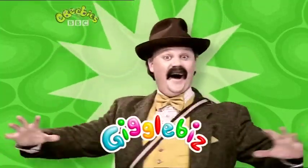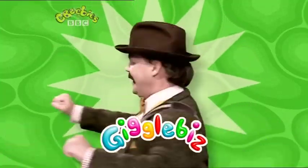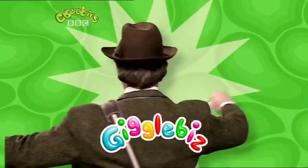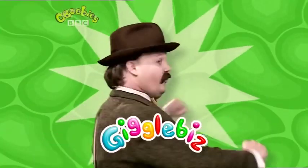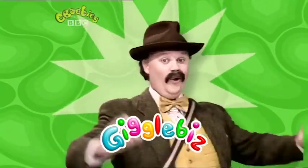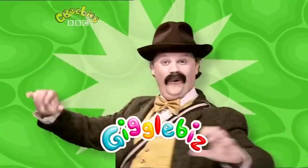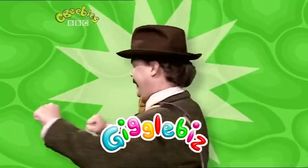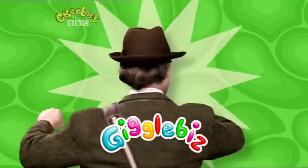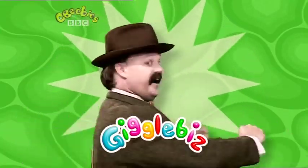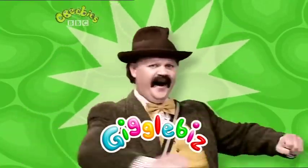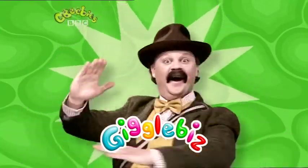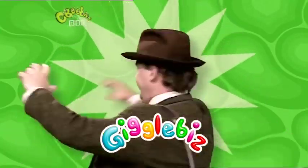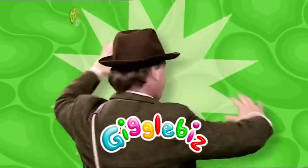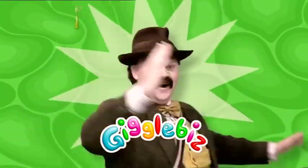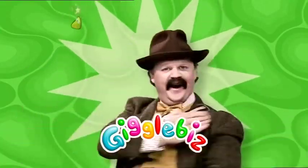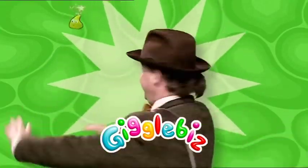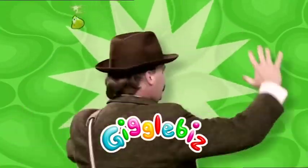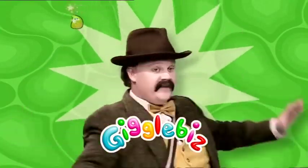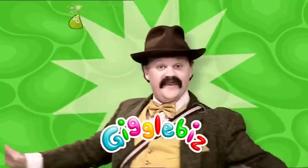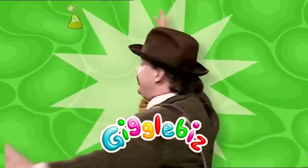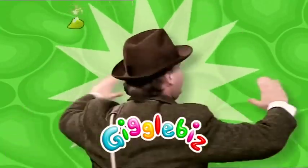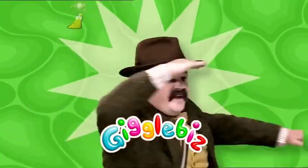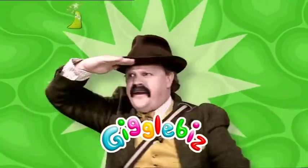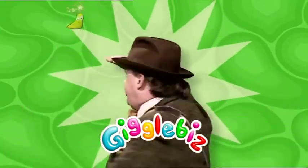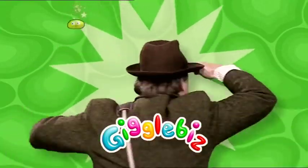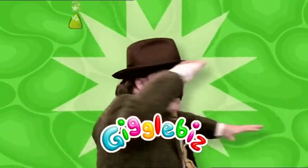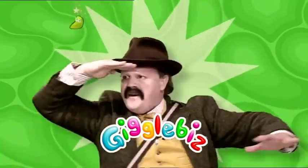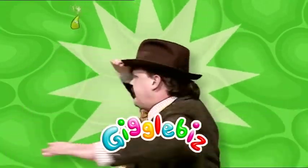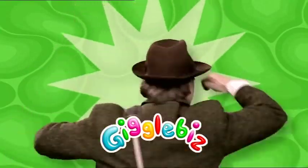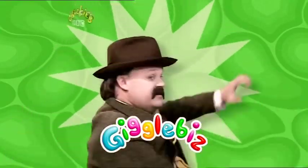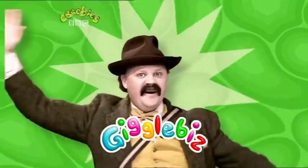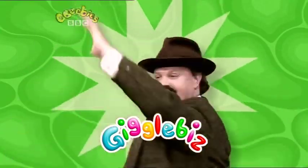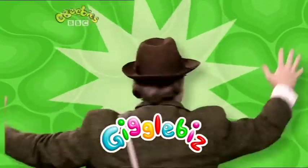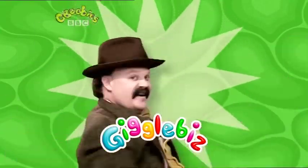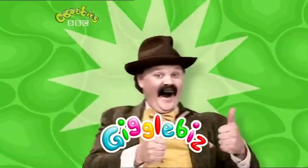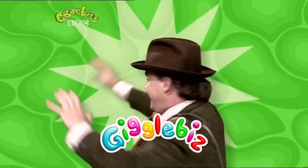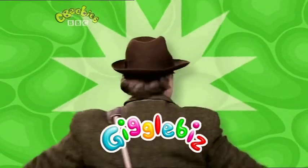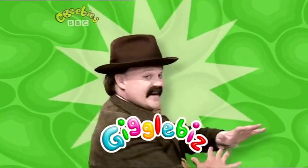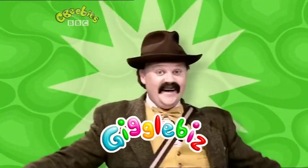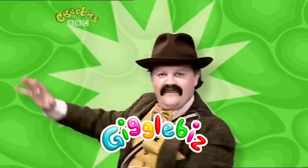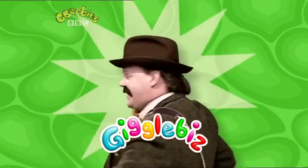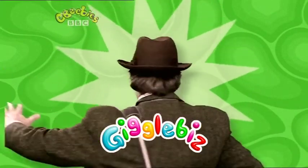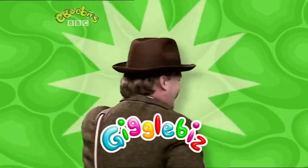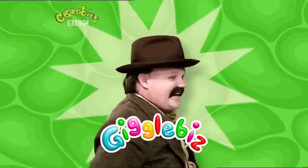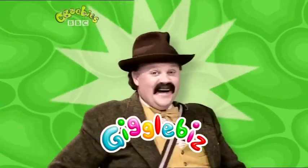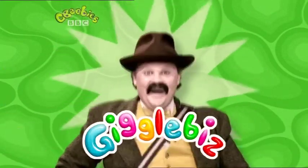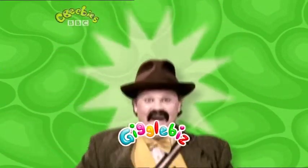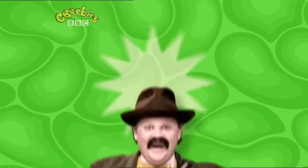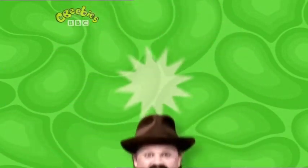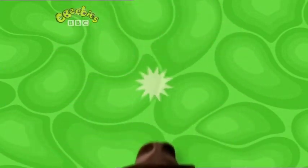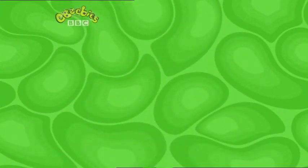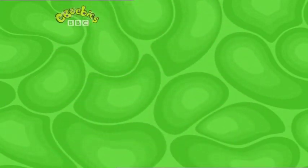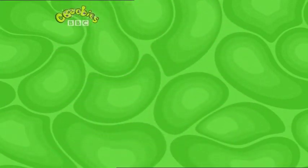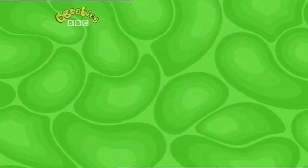the many things you ever wanted to know about our daring CBeebies explorer extraordinaire, Rapids Johnson from